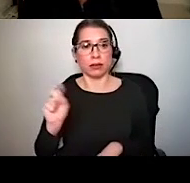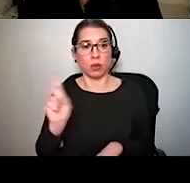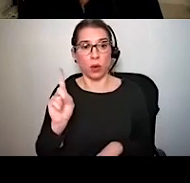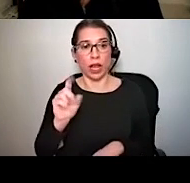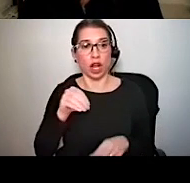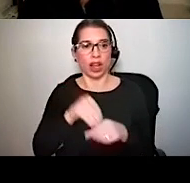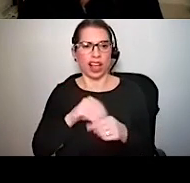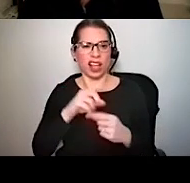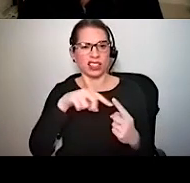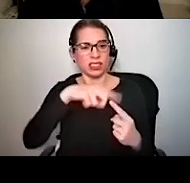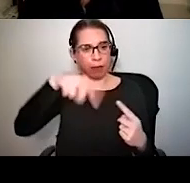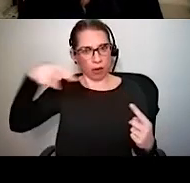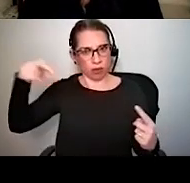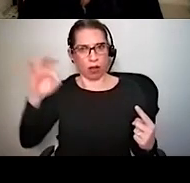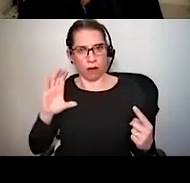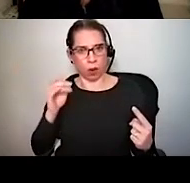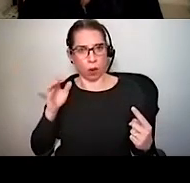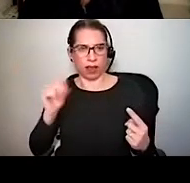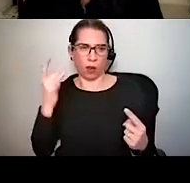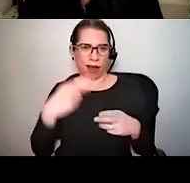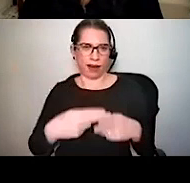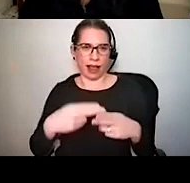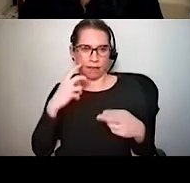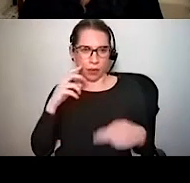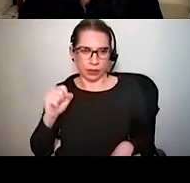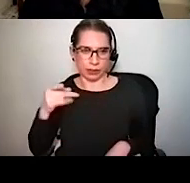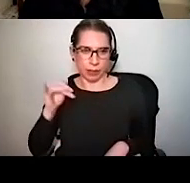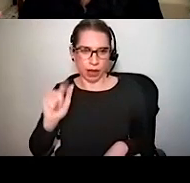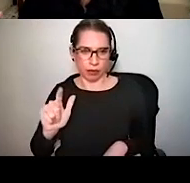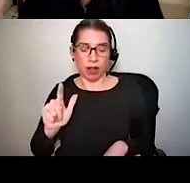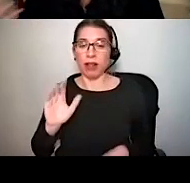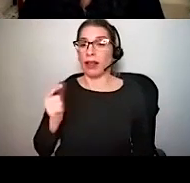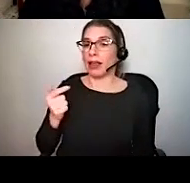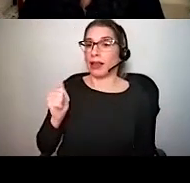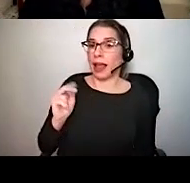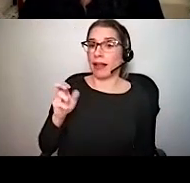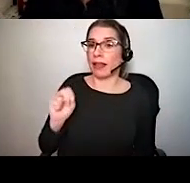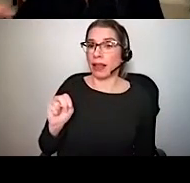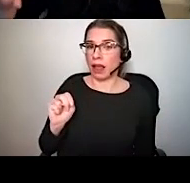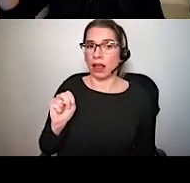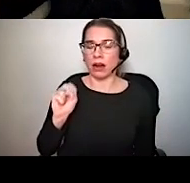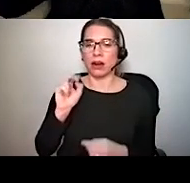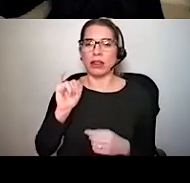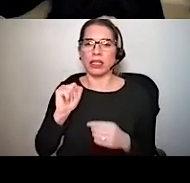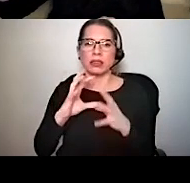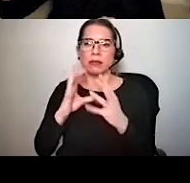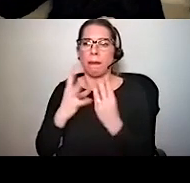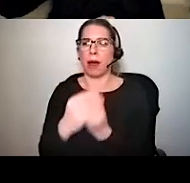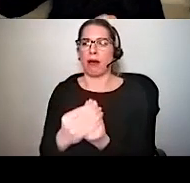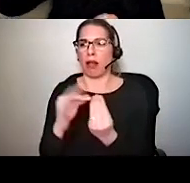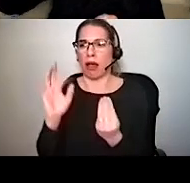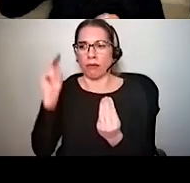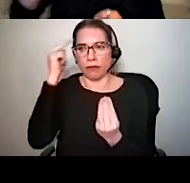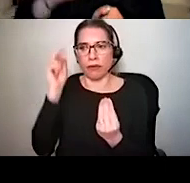cochlea. And that's why that's how they get their name because ganglion refers to a bundle of neurons and the bundle